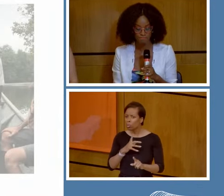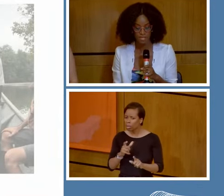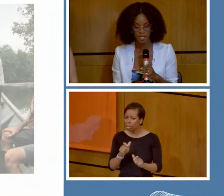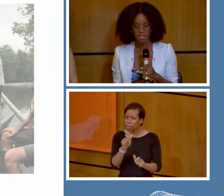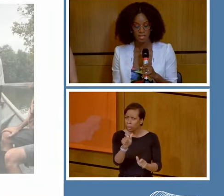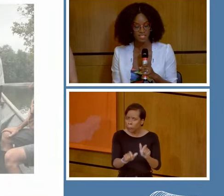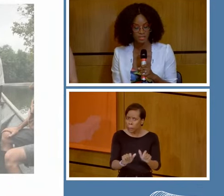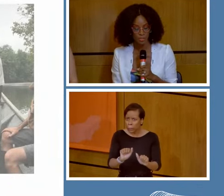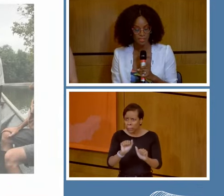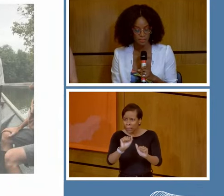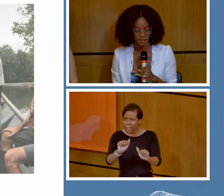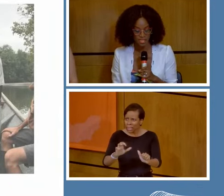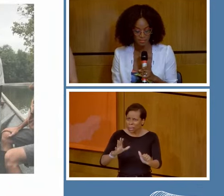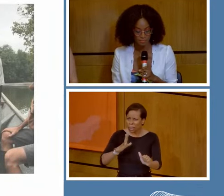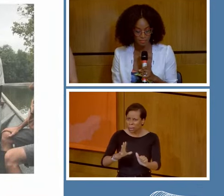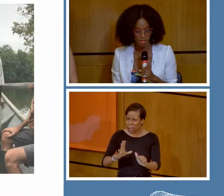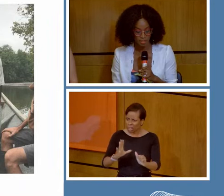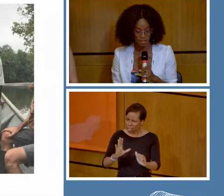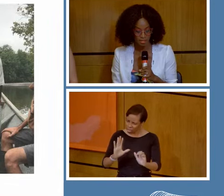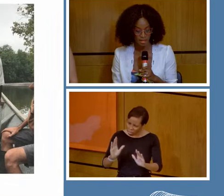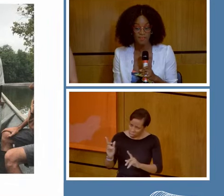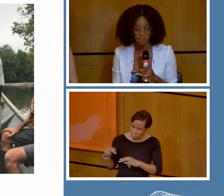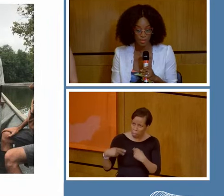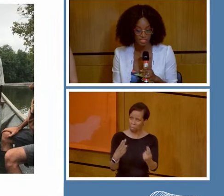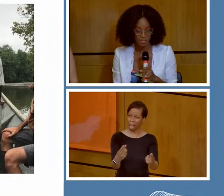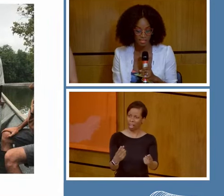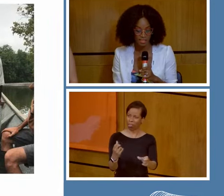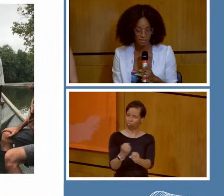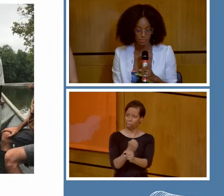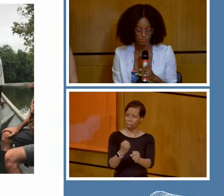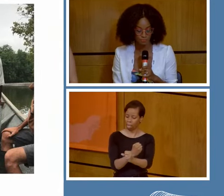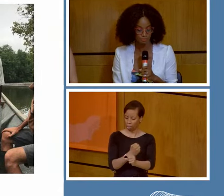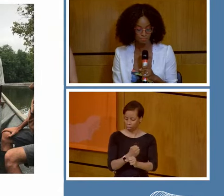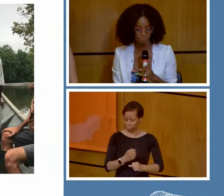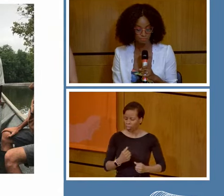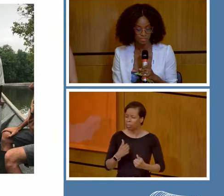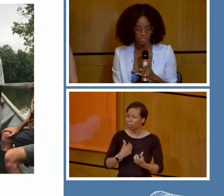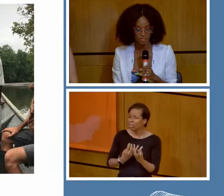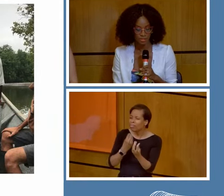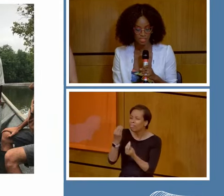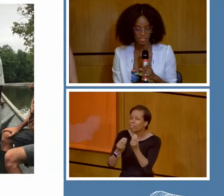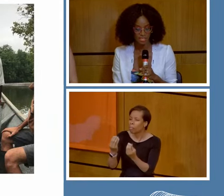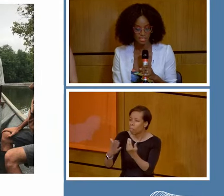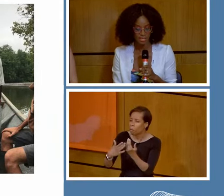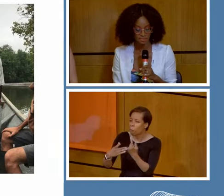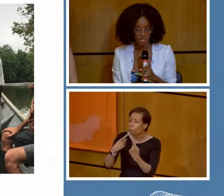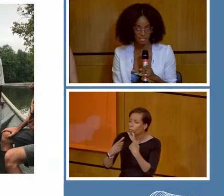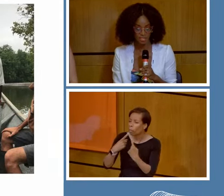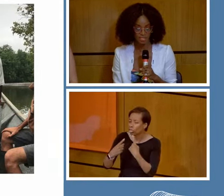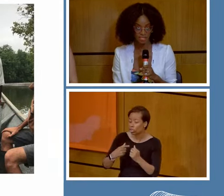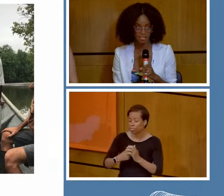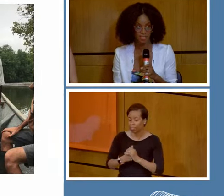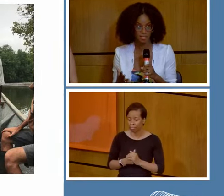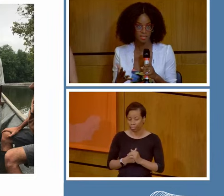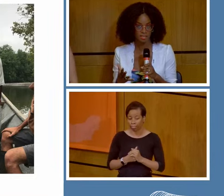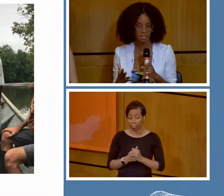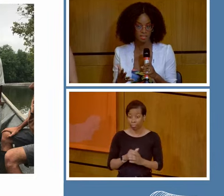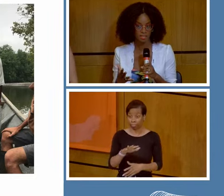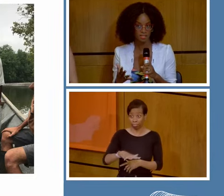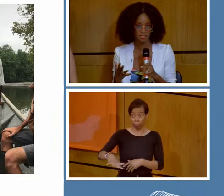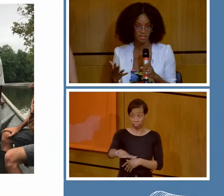Let me tell you a bit about Afro-Esmeraldeños. So, in Esmeraldas,